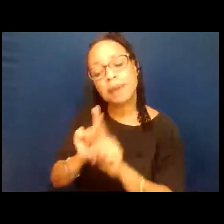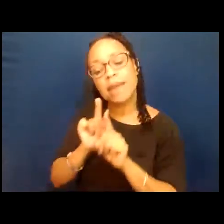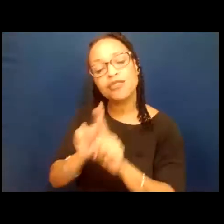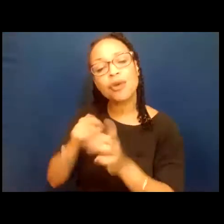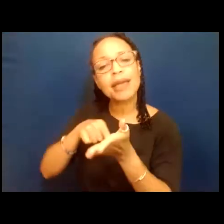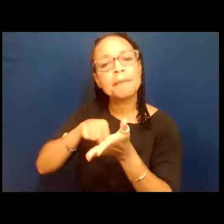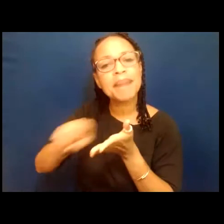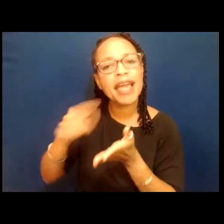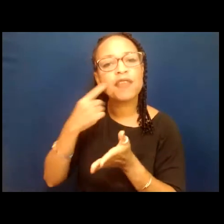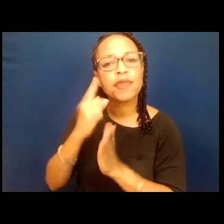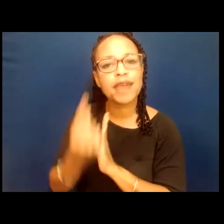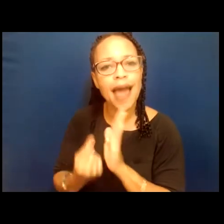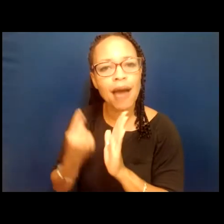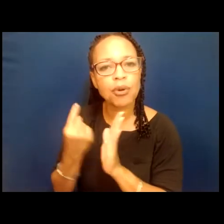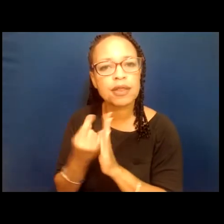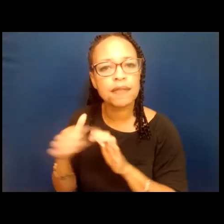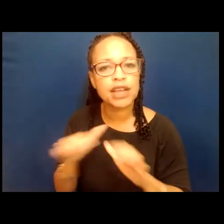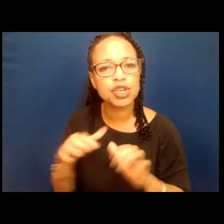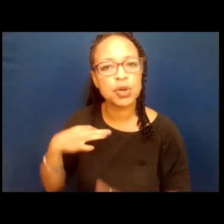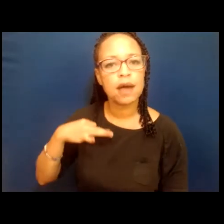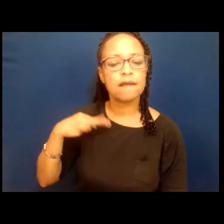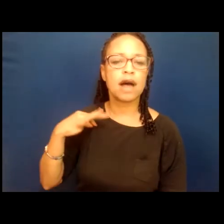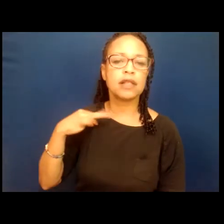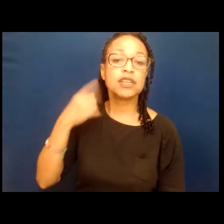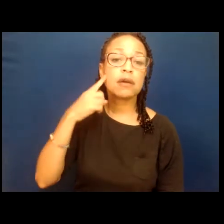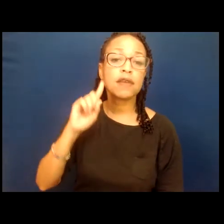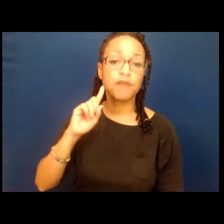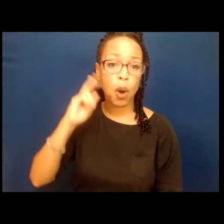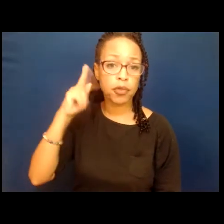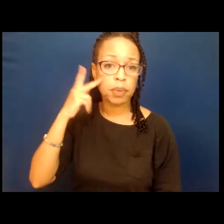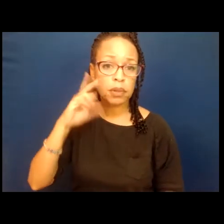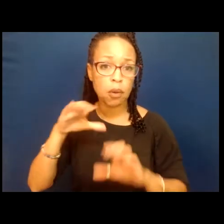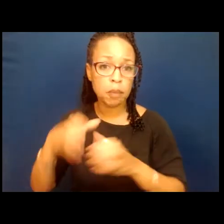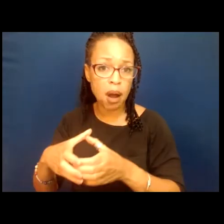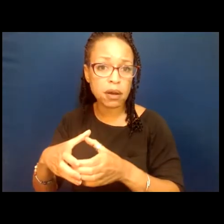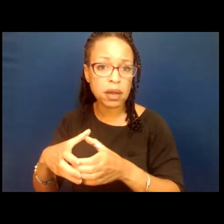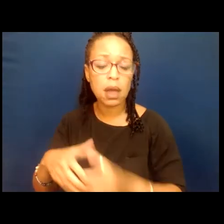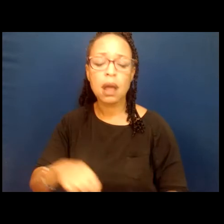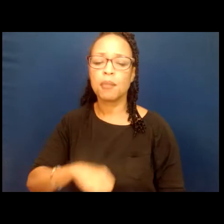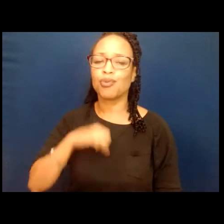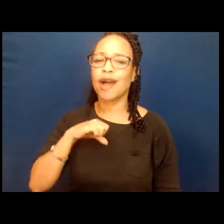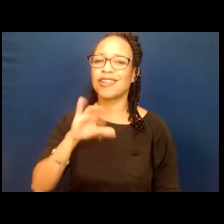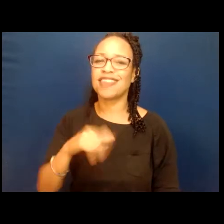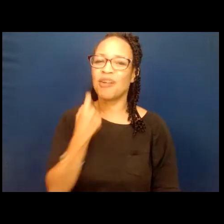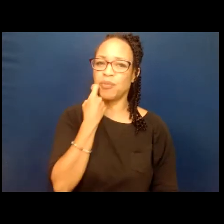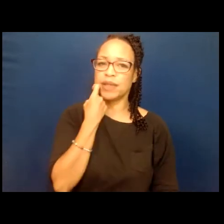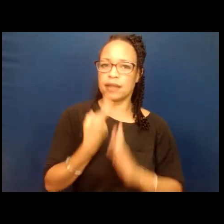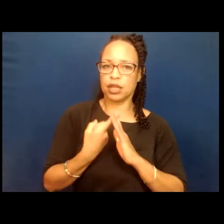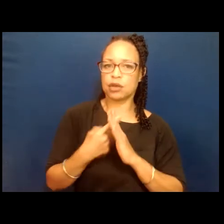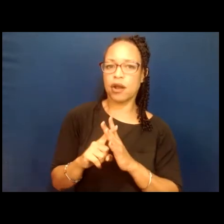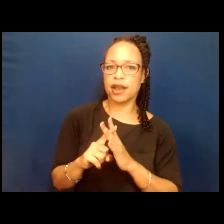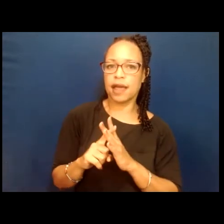that they put in volunteering for the party. Very proud of that. We just started that this past year.